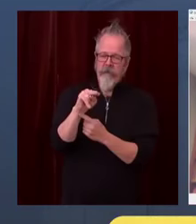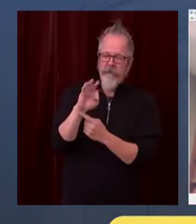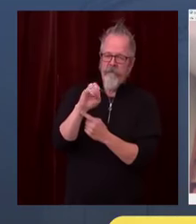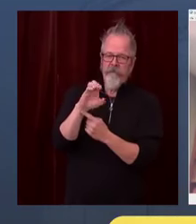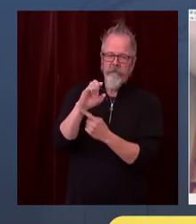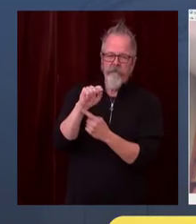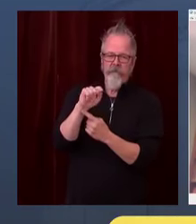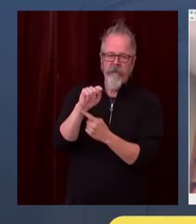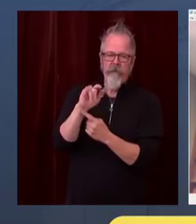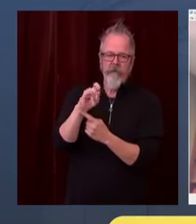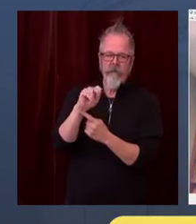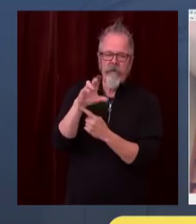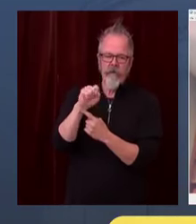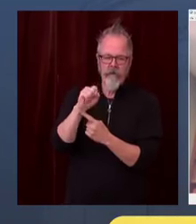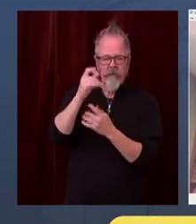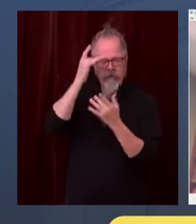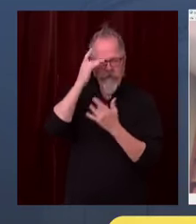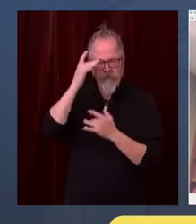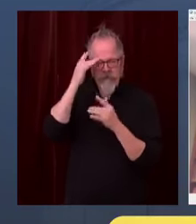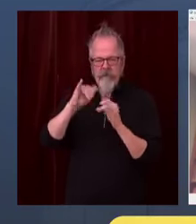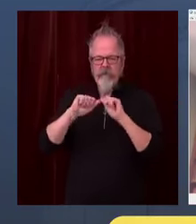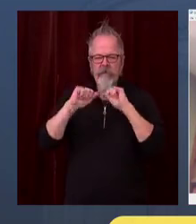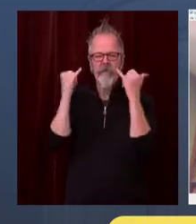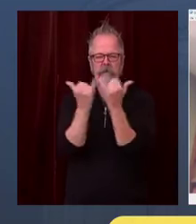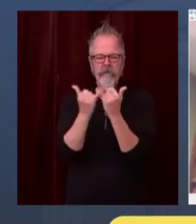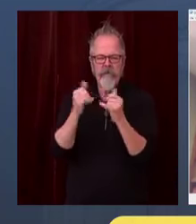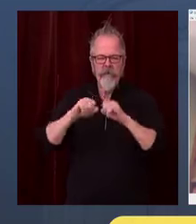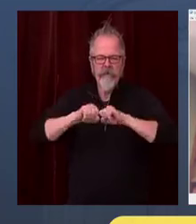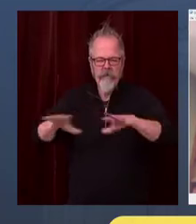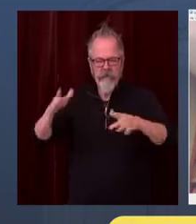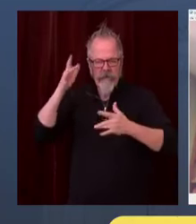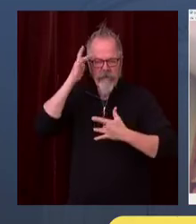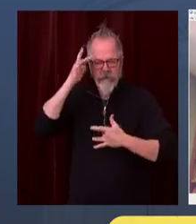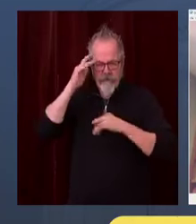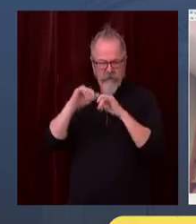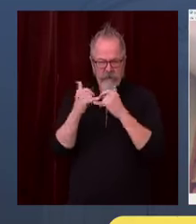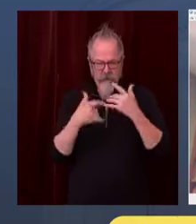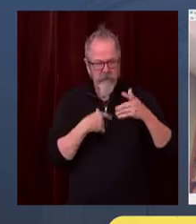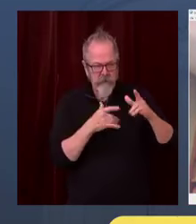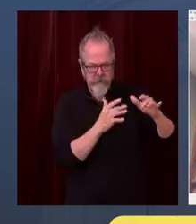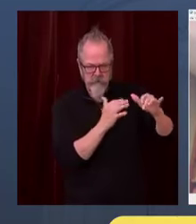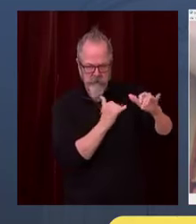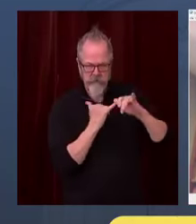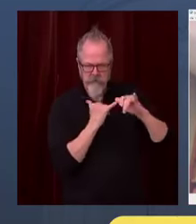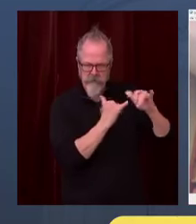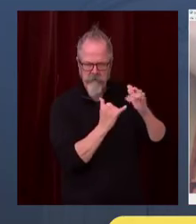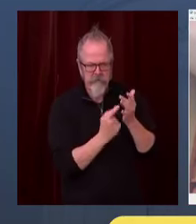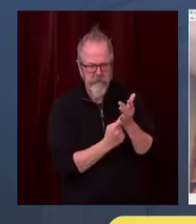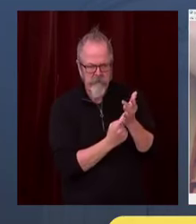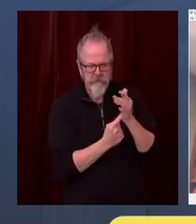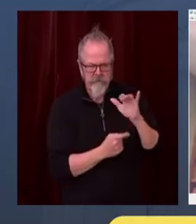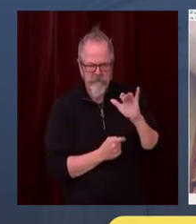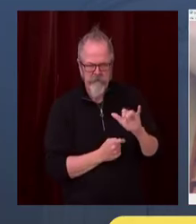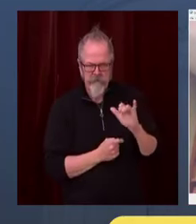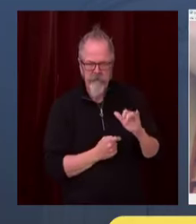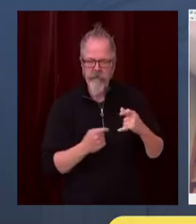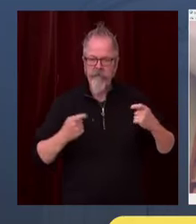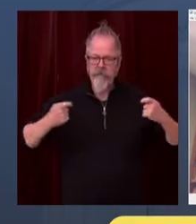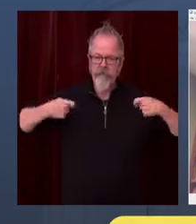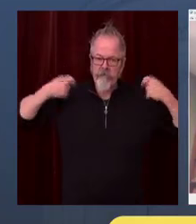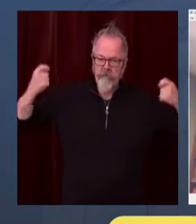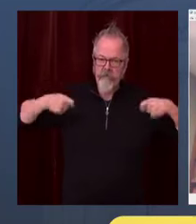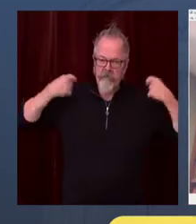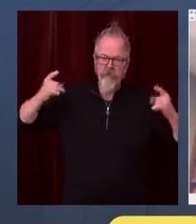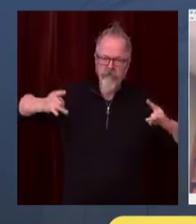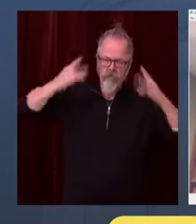attending a church service, with singing, going to bars, and going to movie theaters are activities that put us at high risk for spread